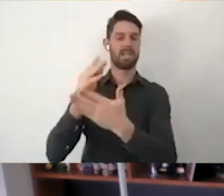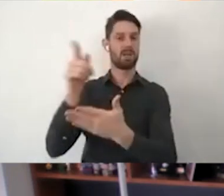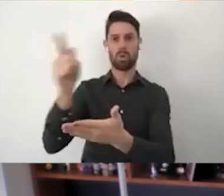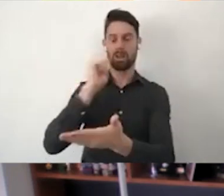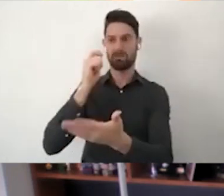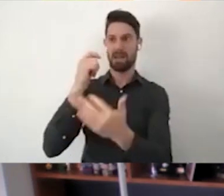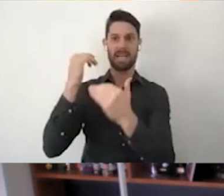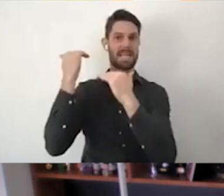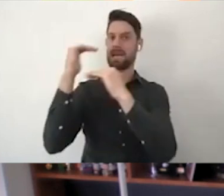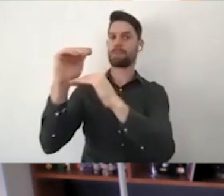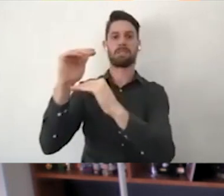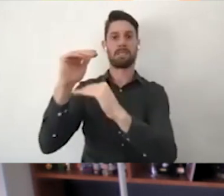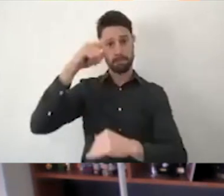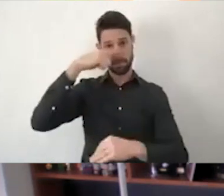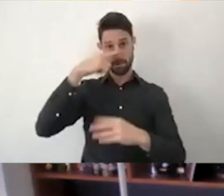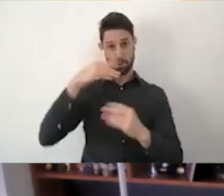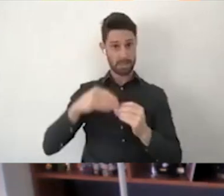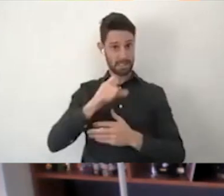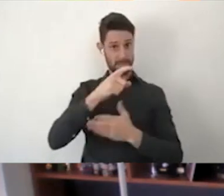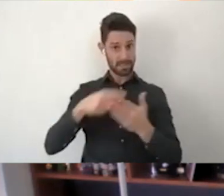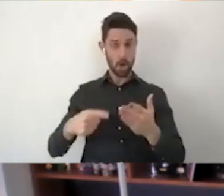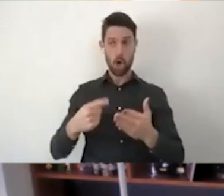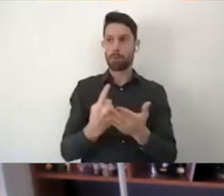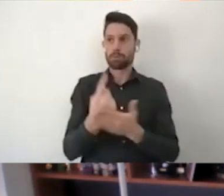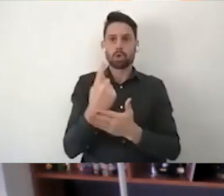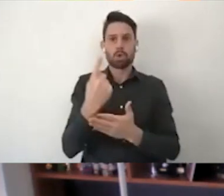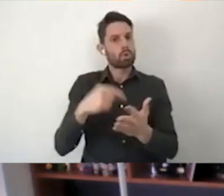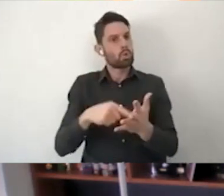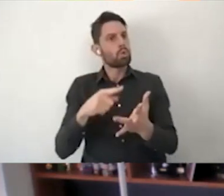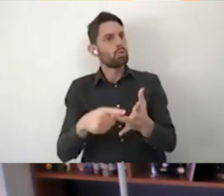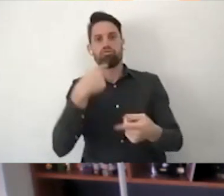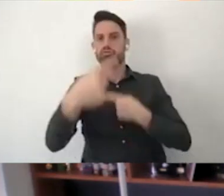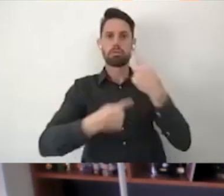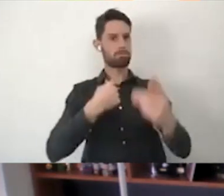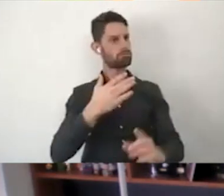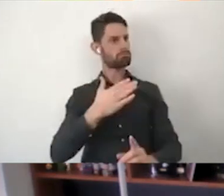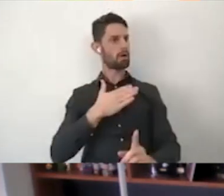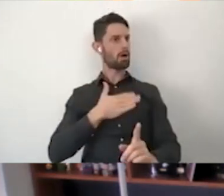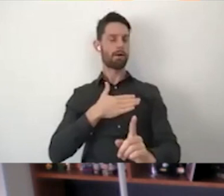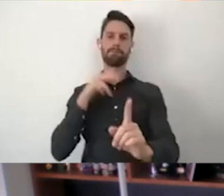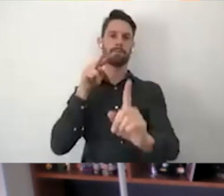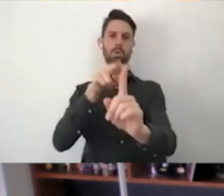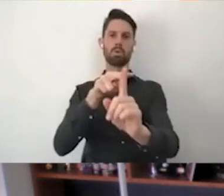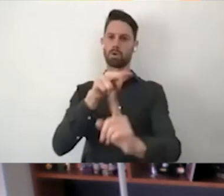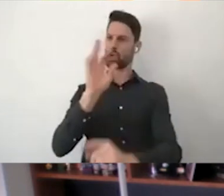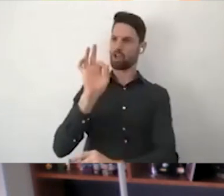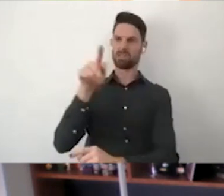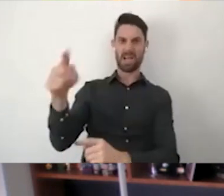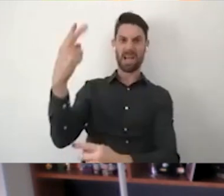ability for people with disability to have a say in the decisions that impact our lives.